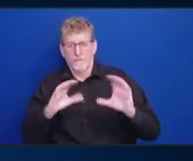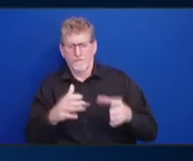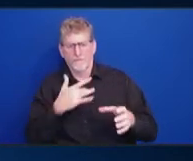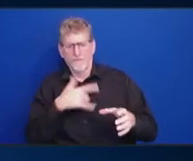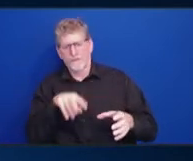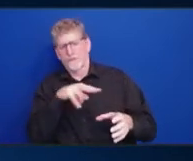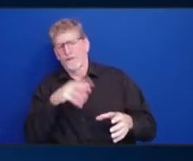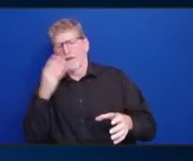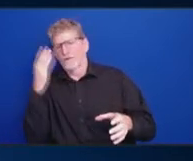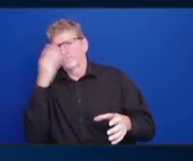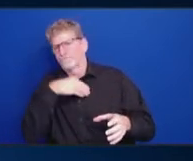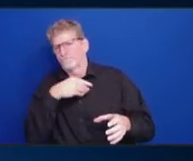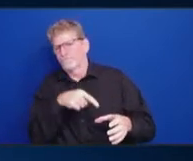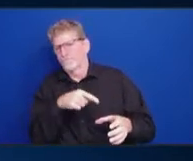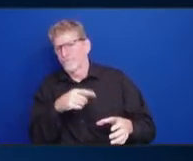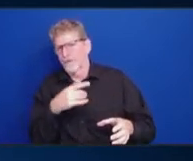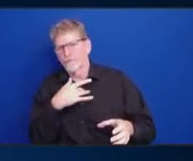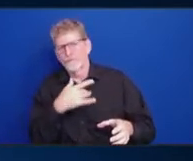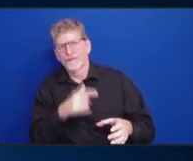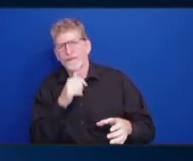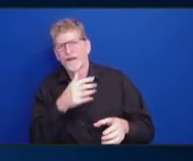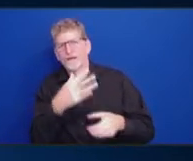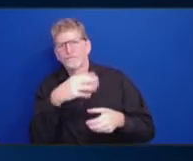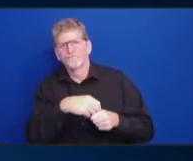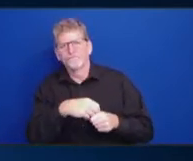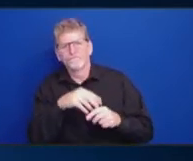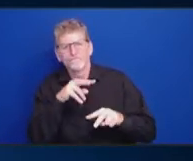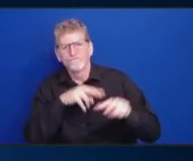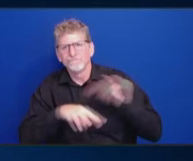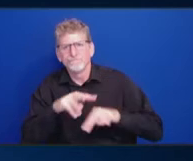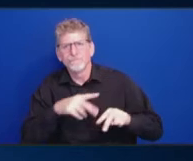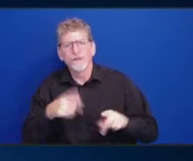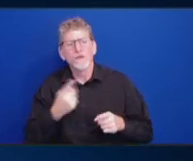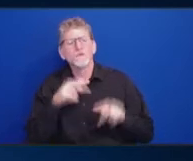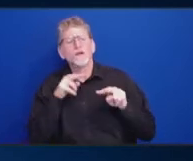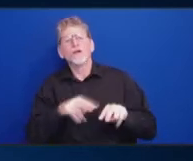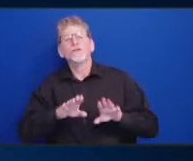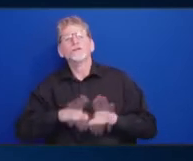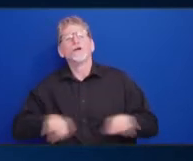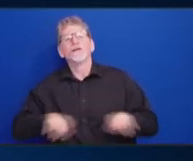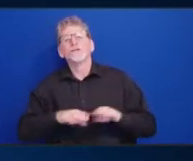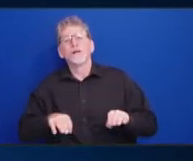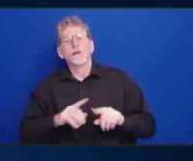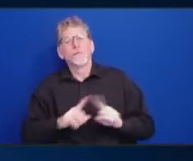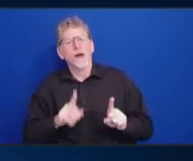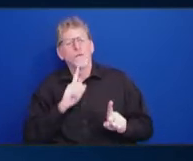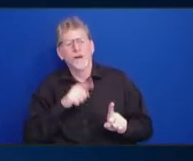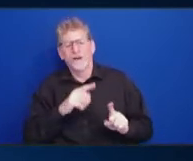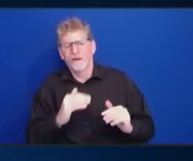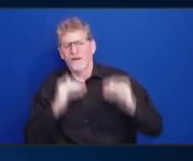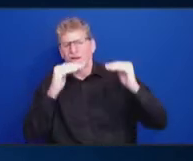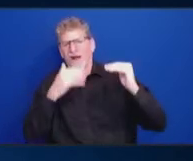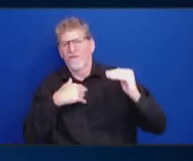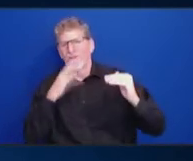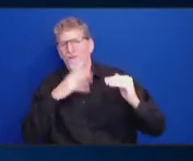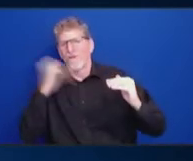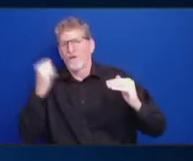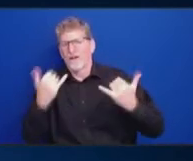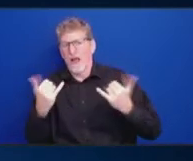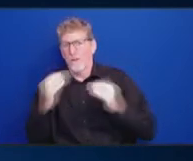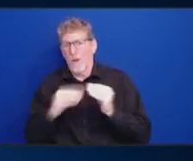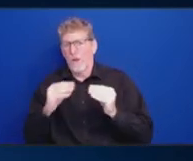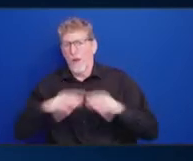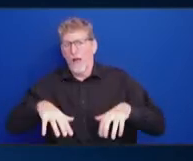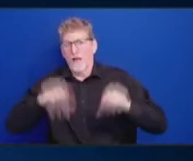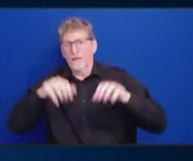them are actually adults because adoption is actually waning. So, I really hope that folks keep that in